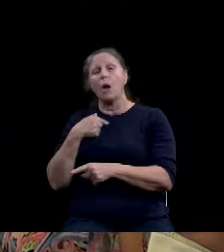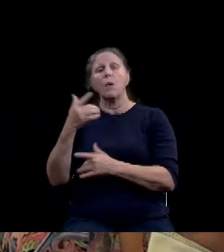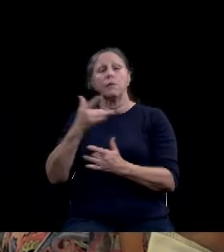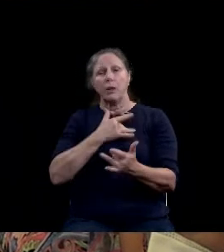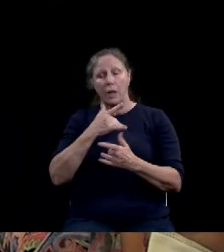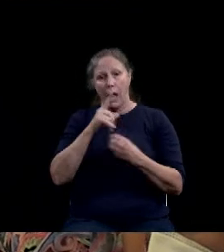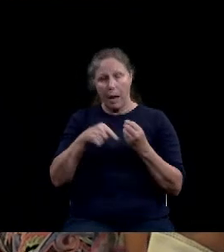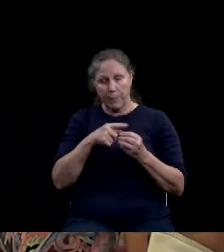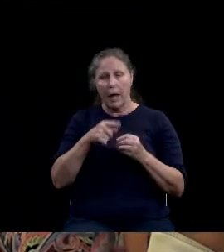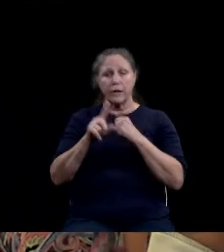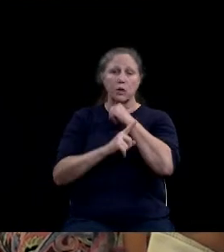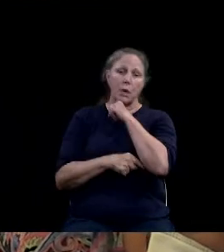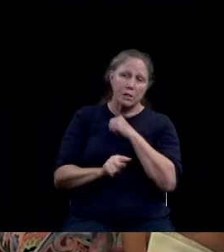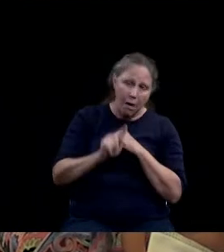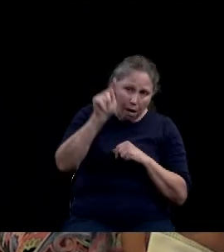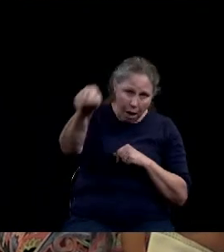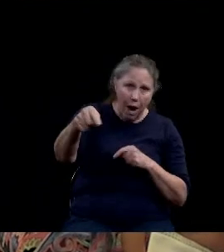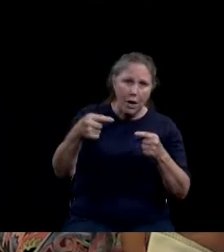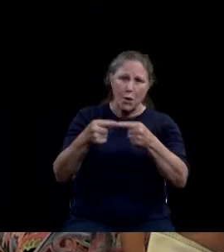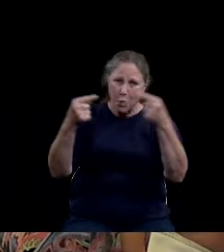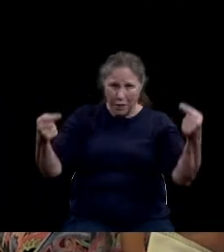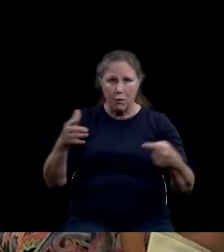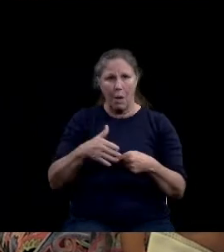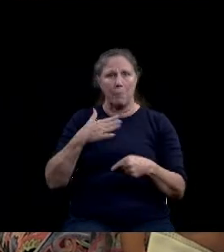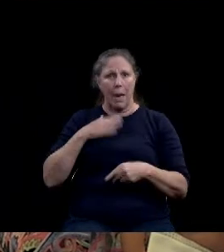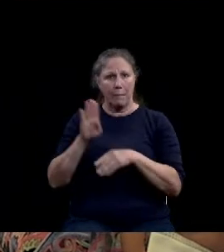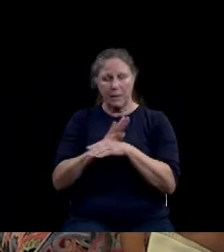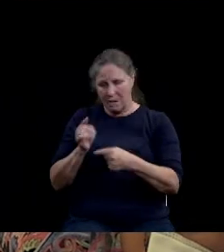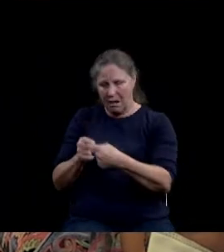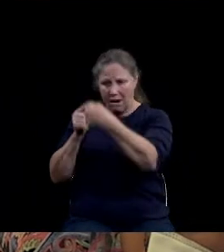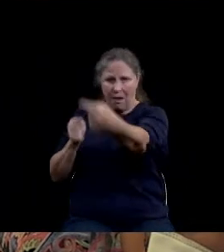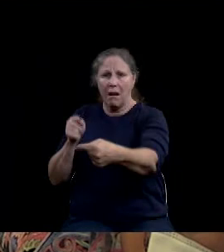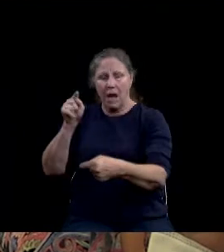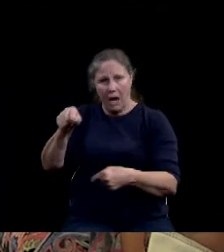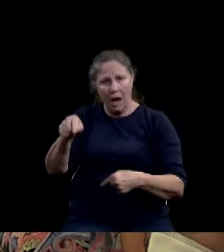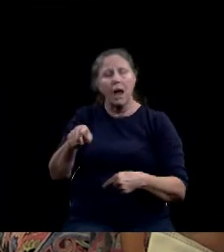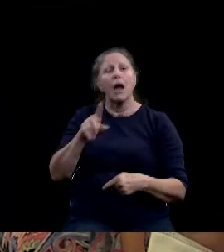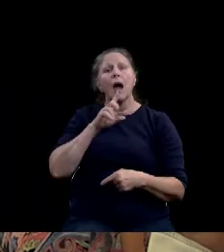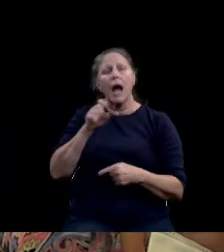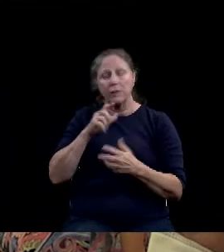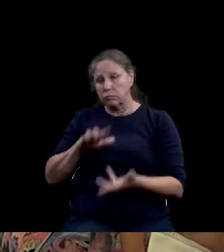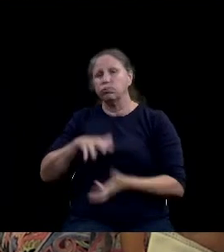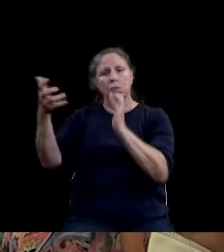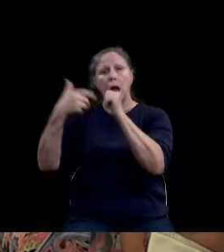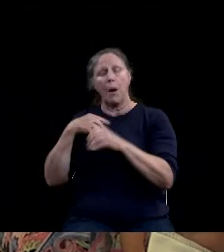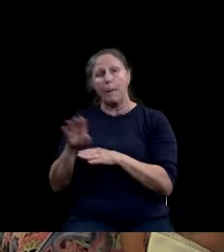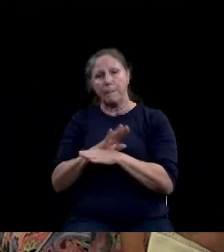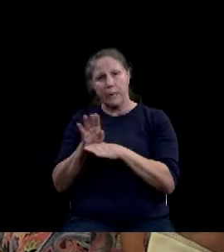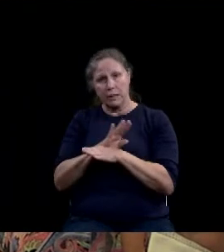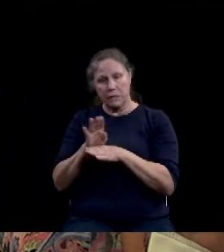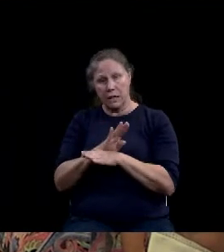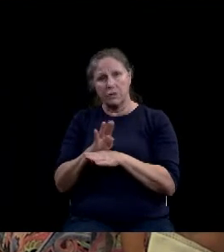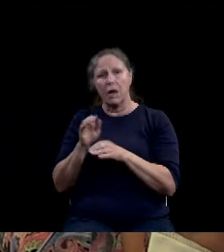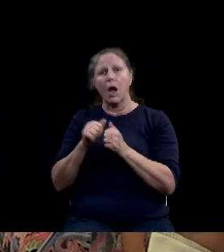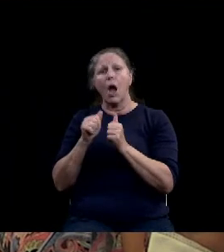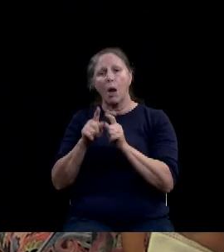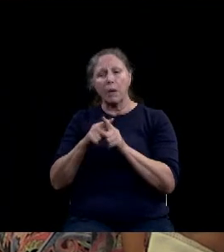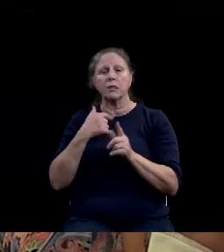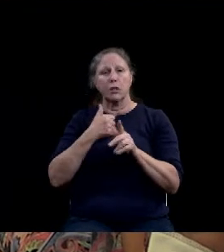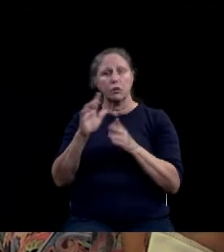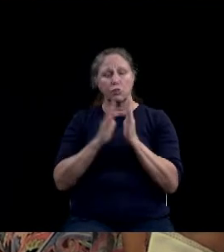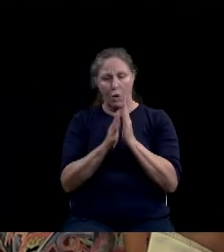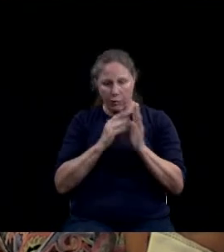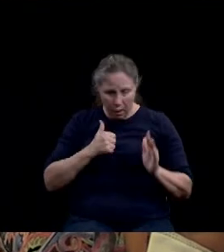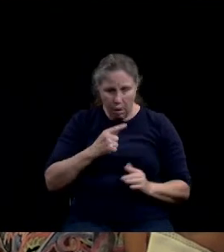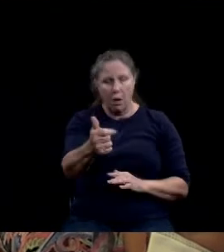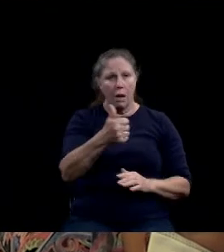street from our business and the devastating disruption to our business it will have along the dangerous traffic conditions our business and customers will be exposed to when the landfill is